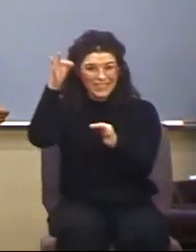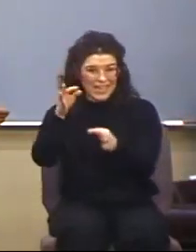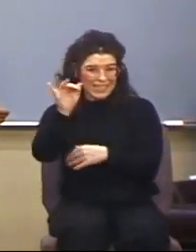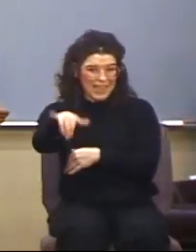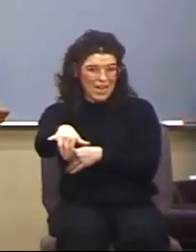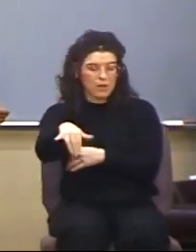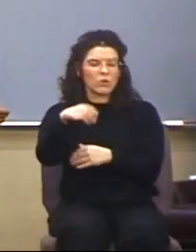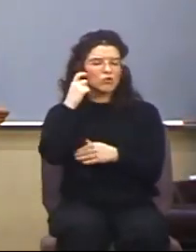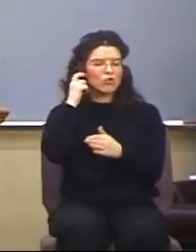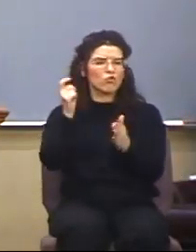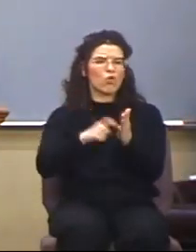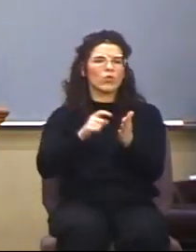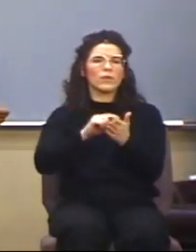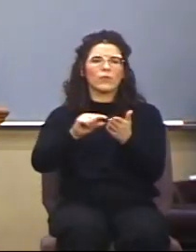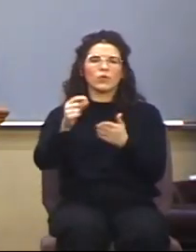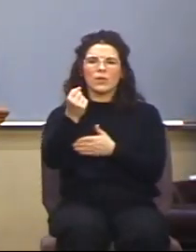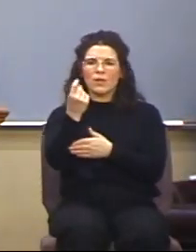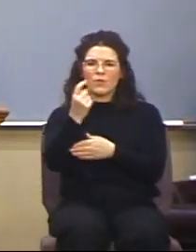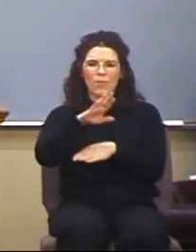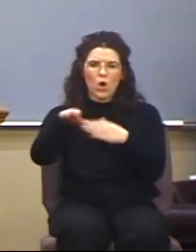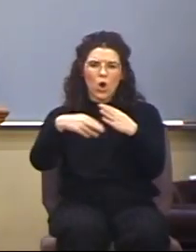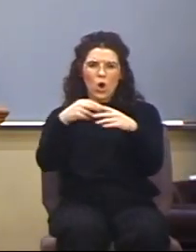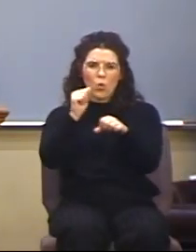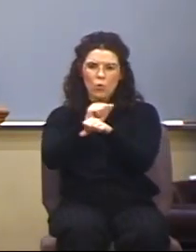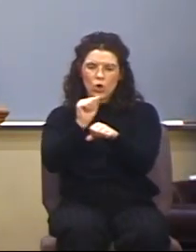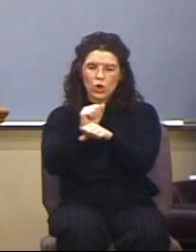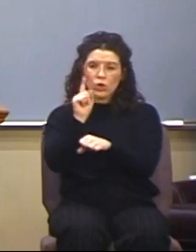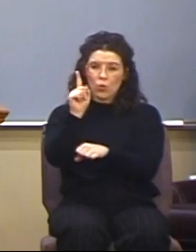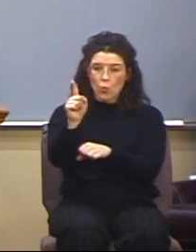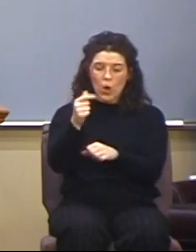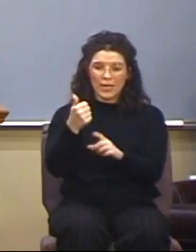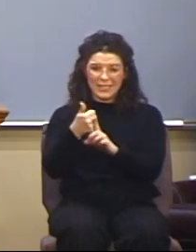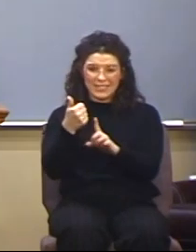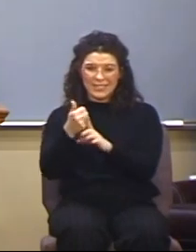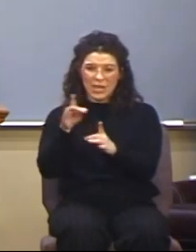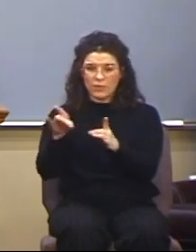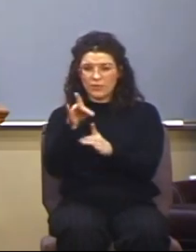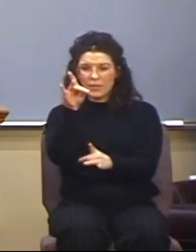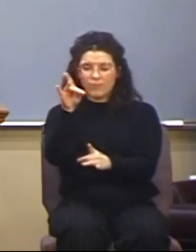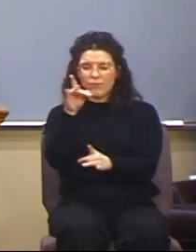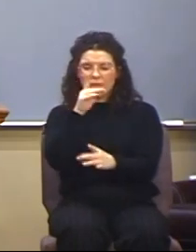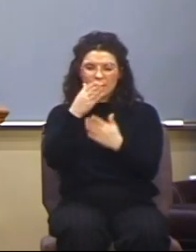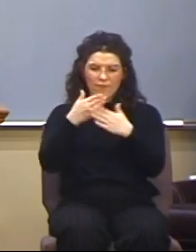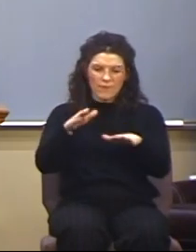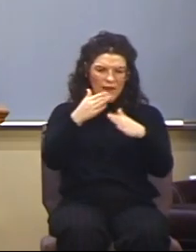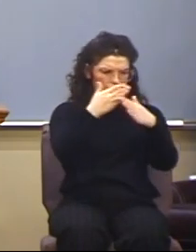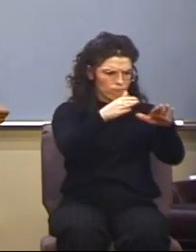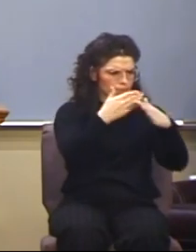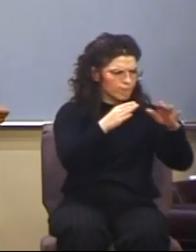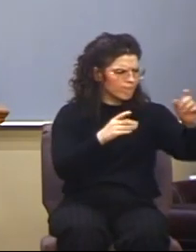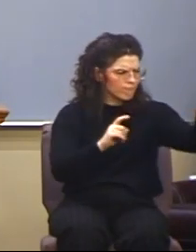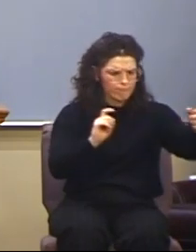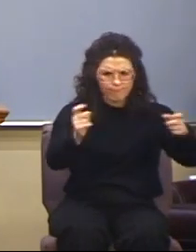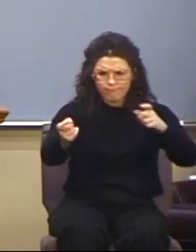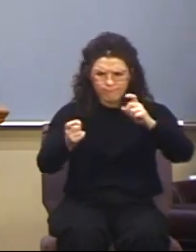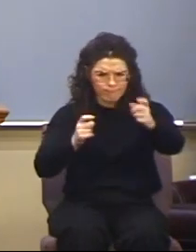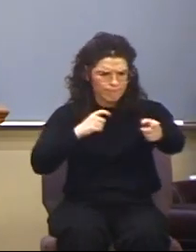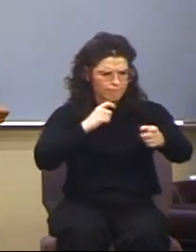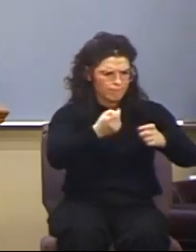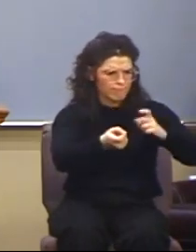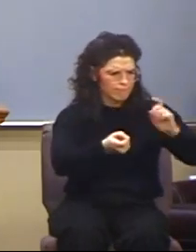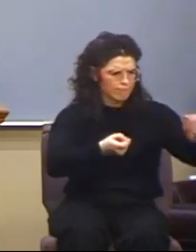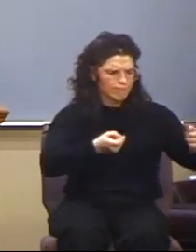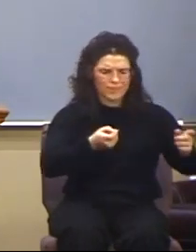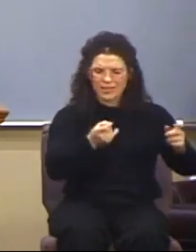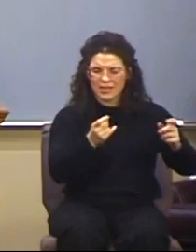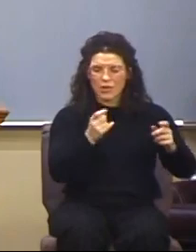know, in verse 11, but all these work at the one and the self, same spirit, dividing to every man severally notice